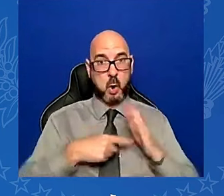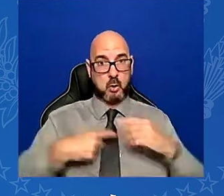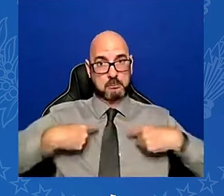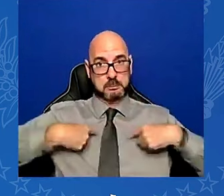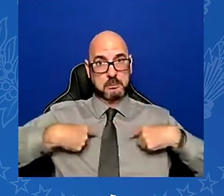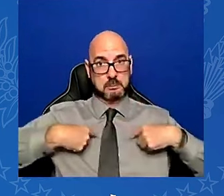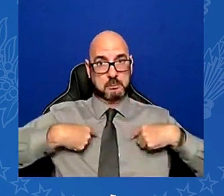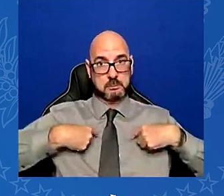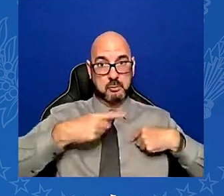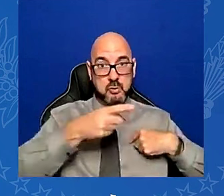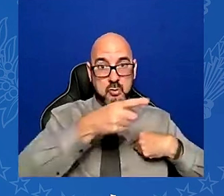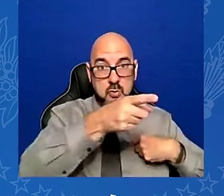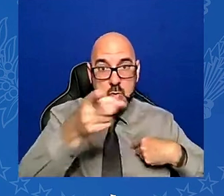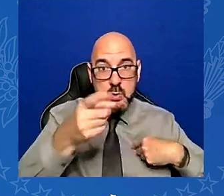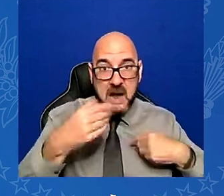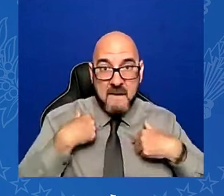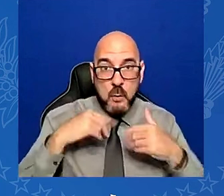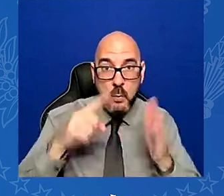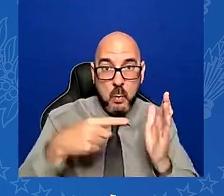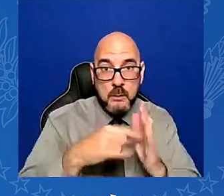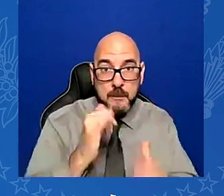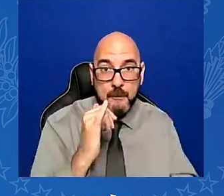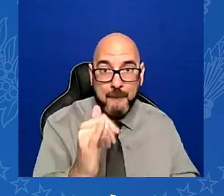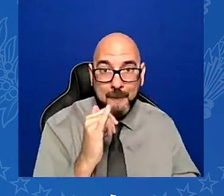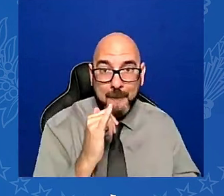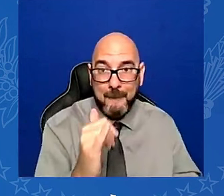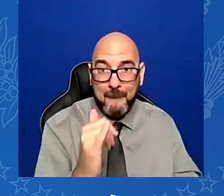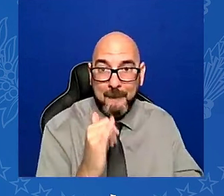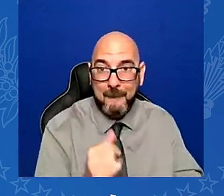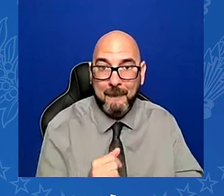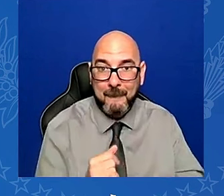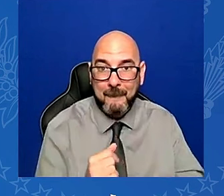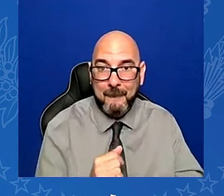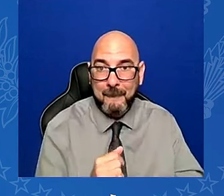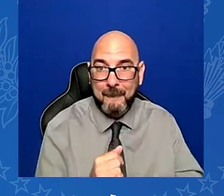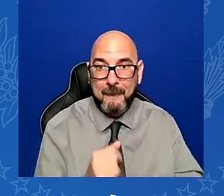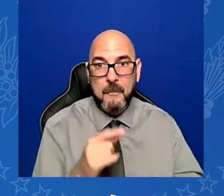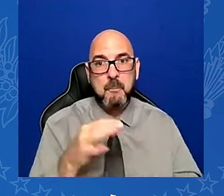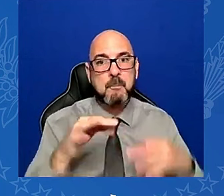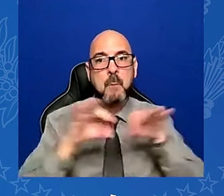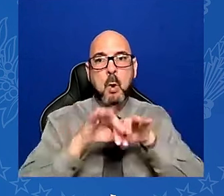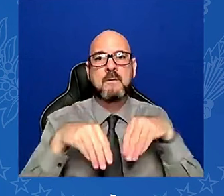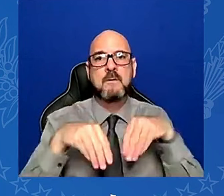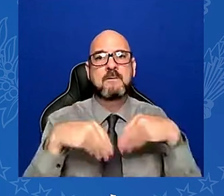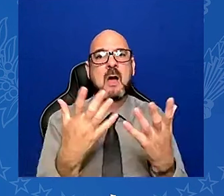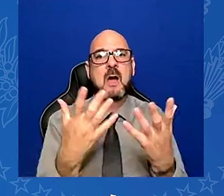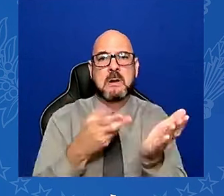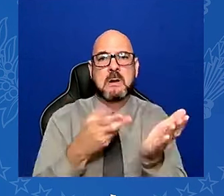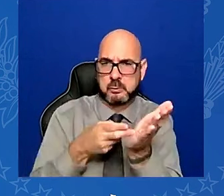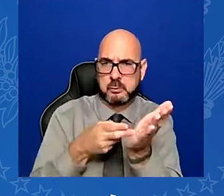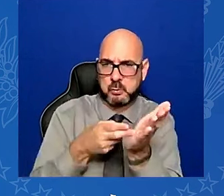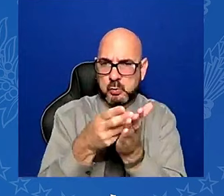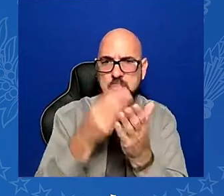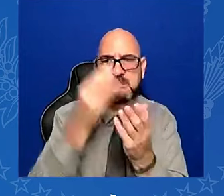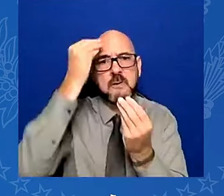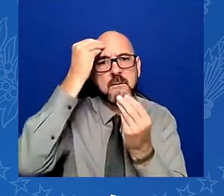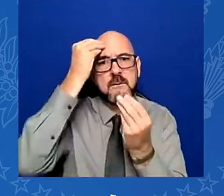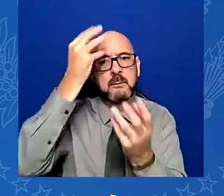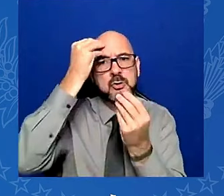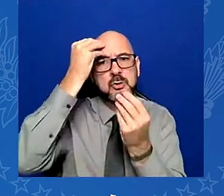trust is more important than ever. And that makes you, and I mean this from the bottom of my heart, makes you more important than ever. So tonight,